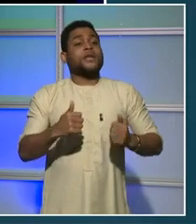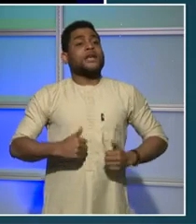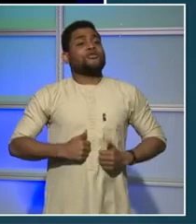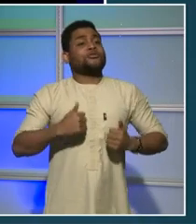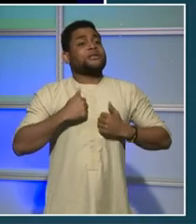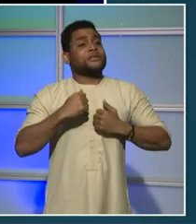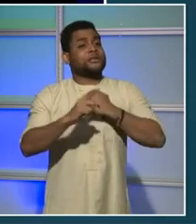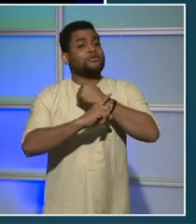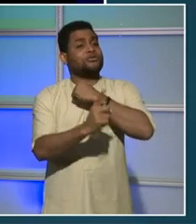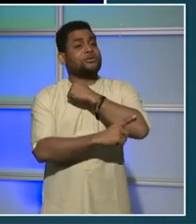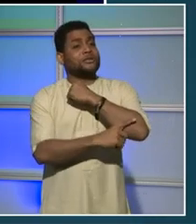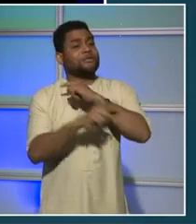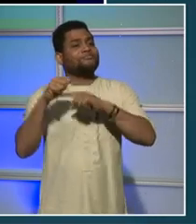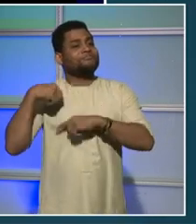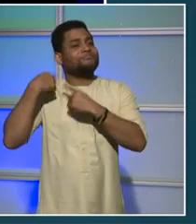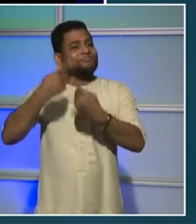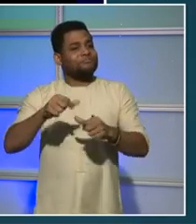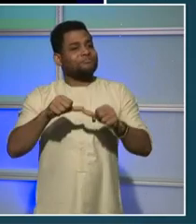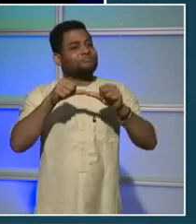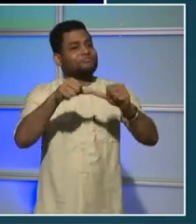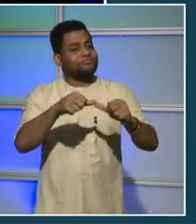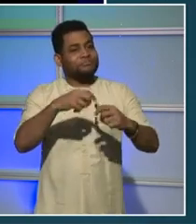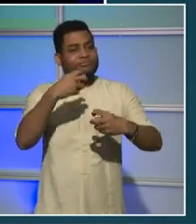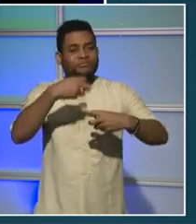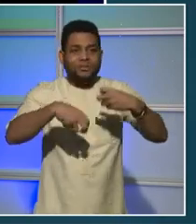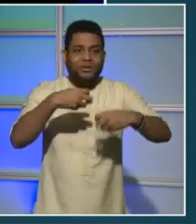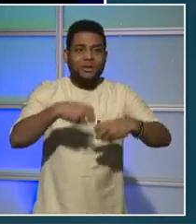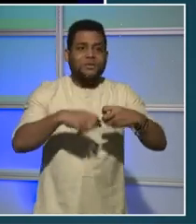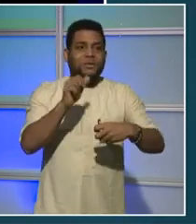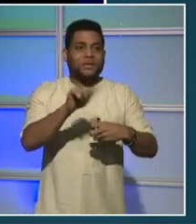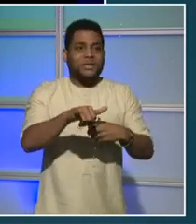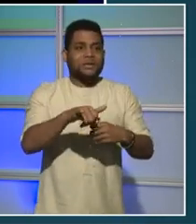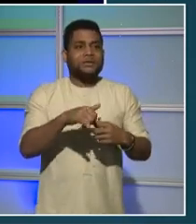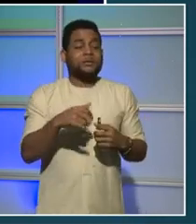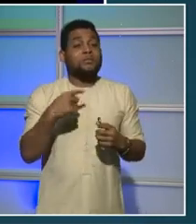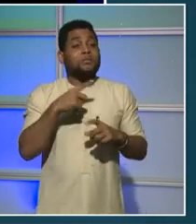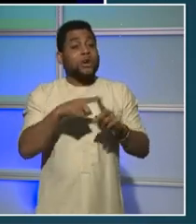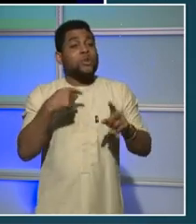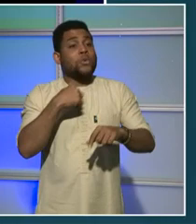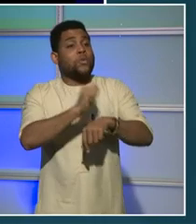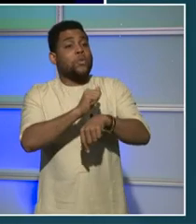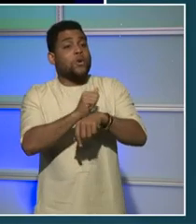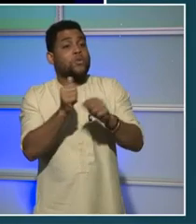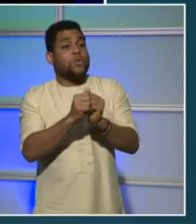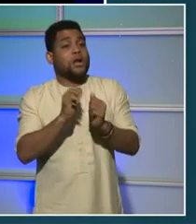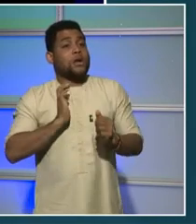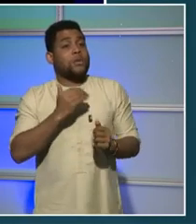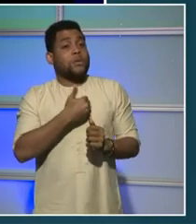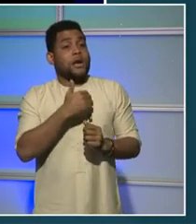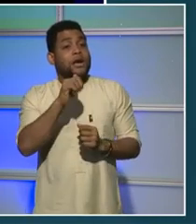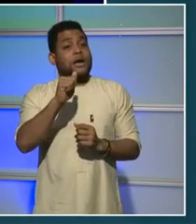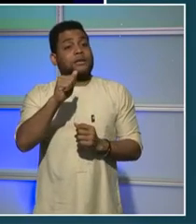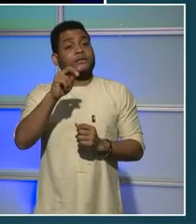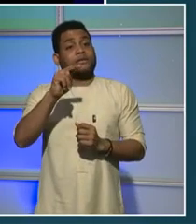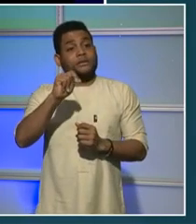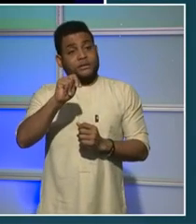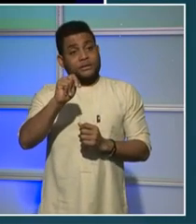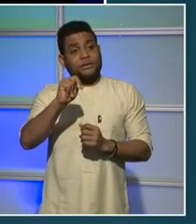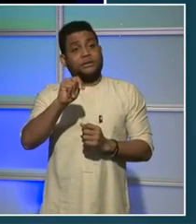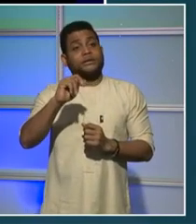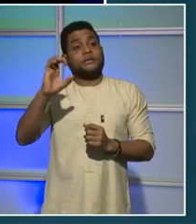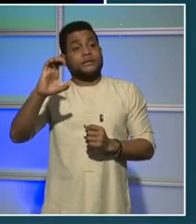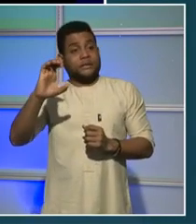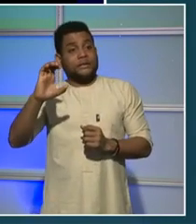that. But we know we're going to work with our A&C commissioners on the public education that's involved with that.